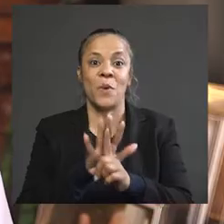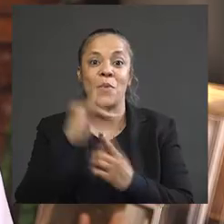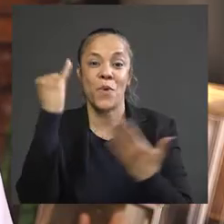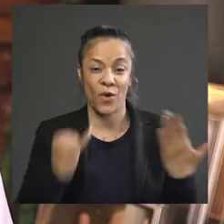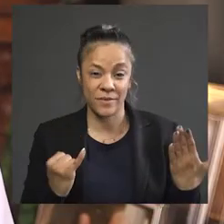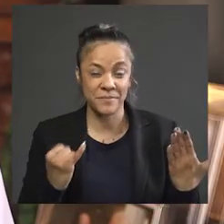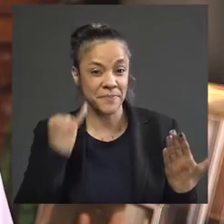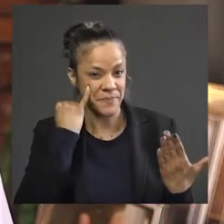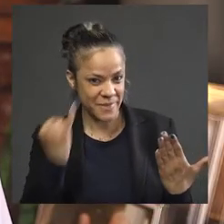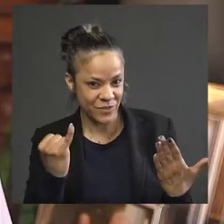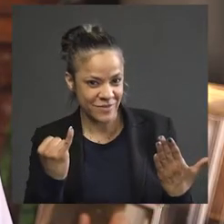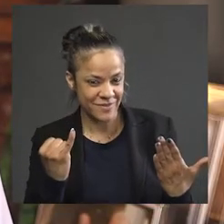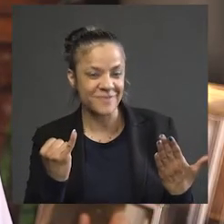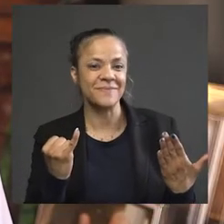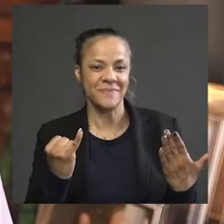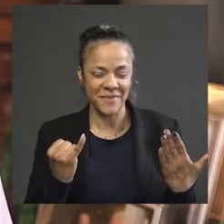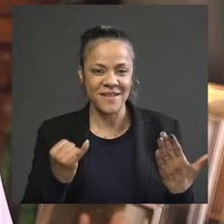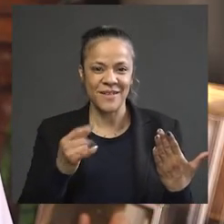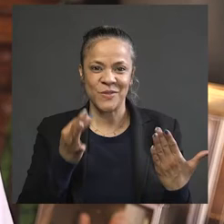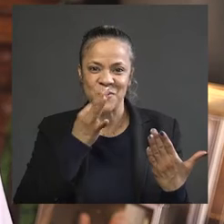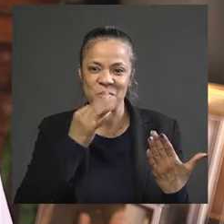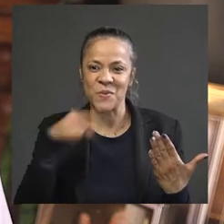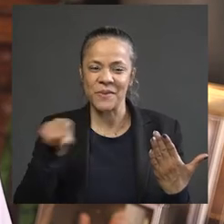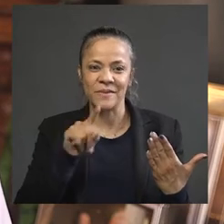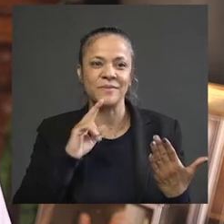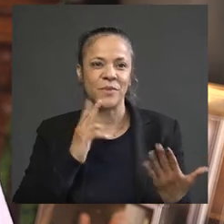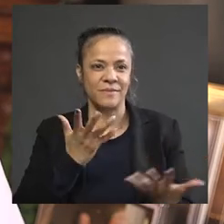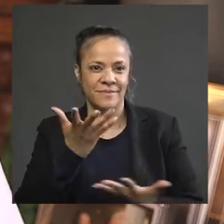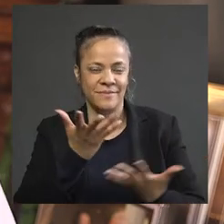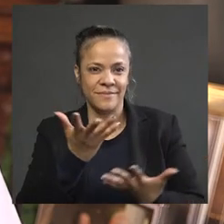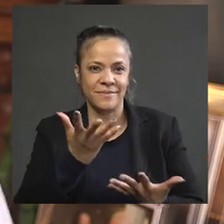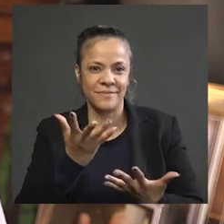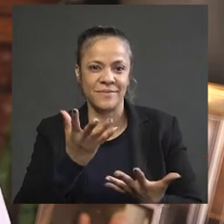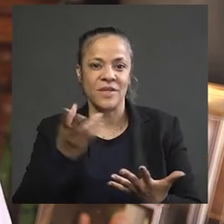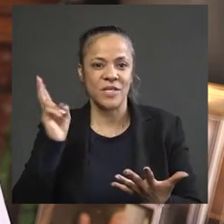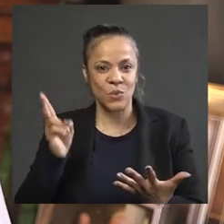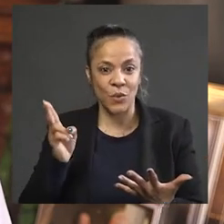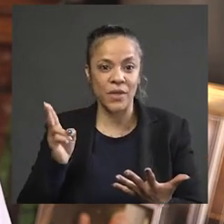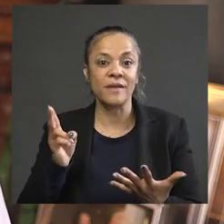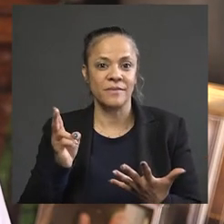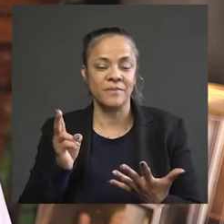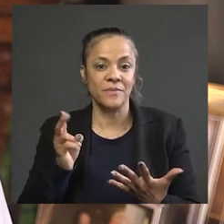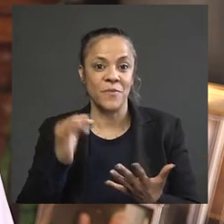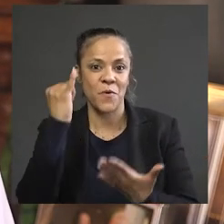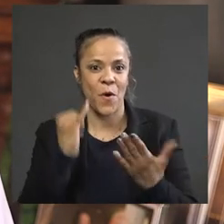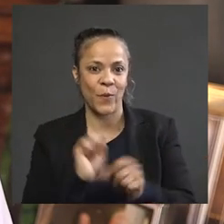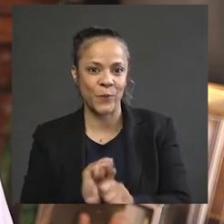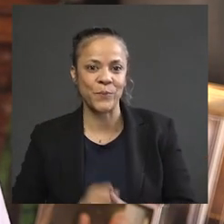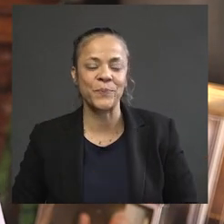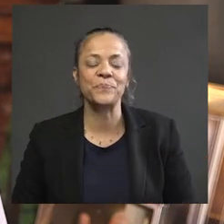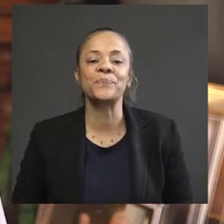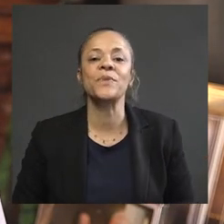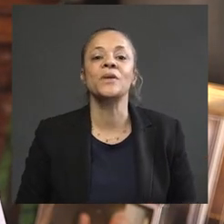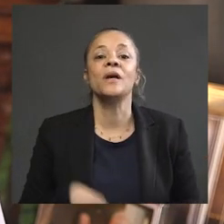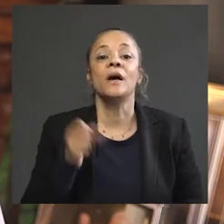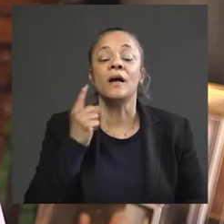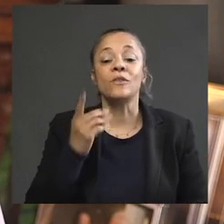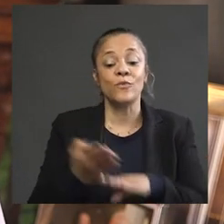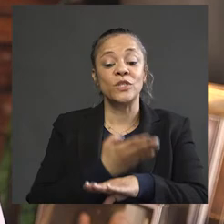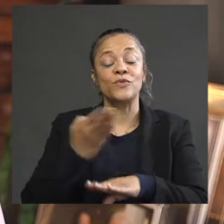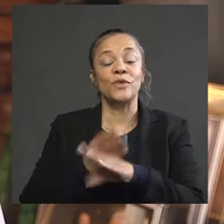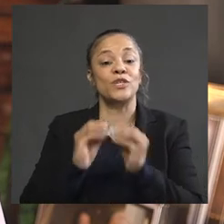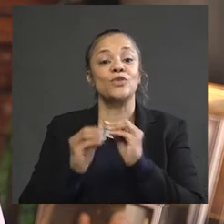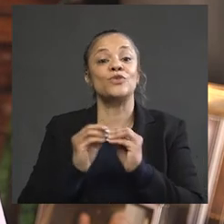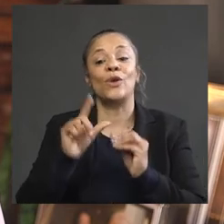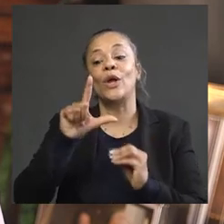Just think, we will soon be able to engage with historic masterpieces right here in our hometown. The restoration of the iconic Lowe's